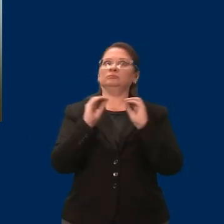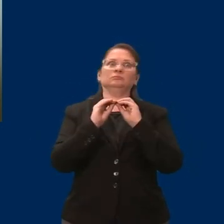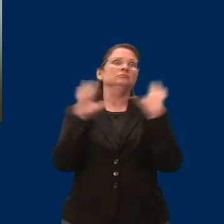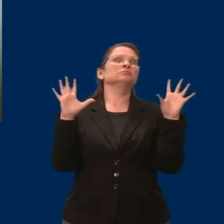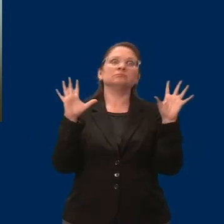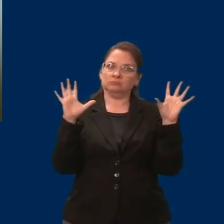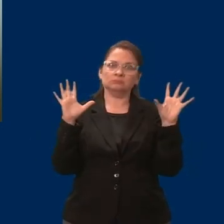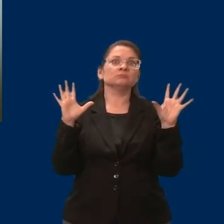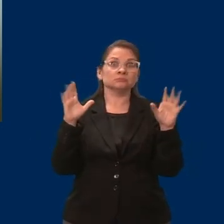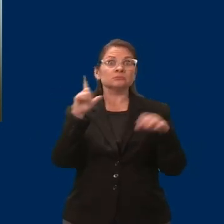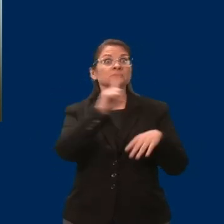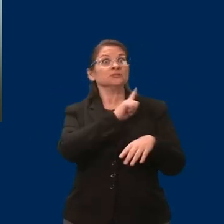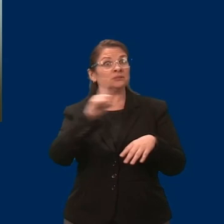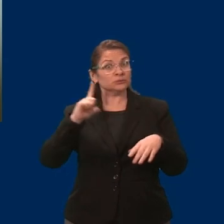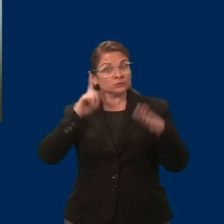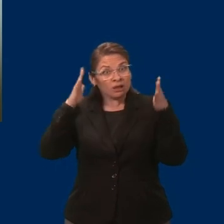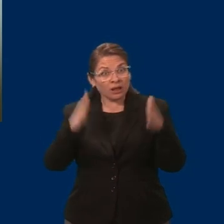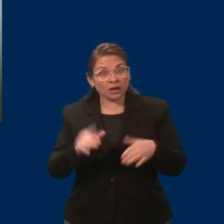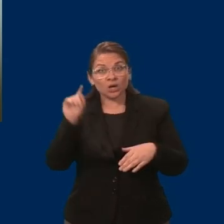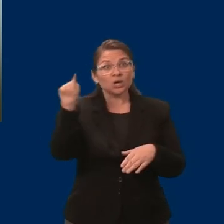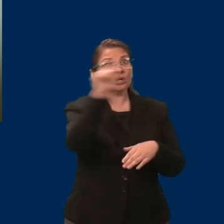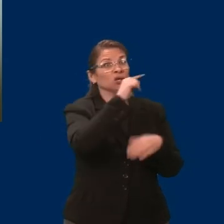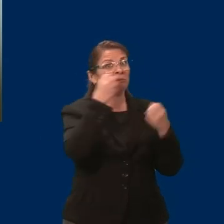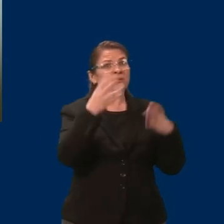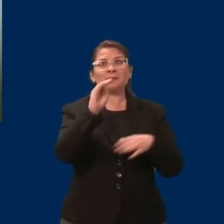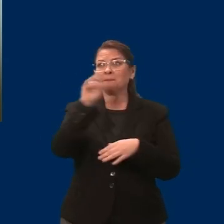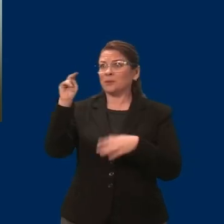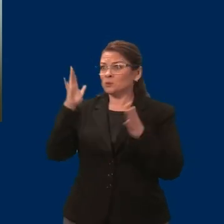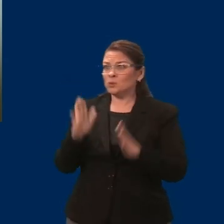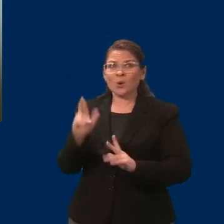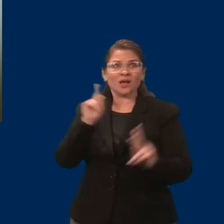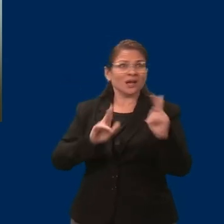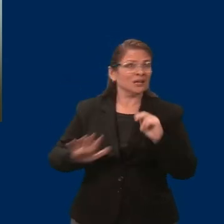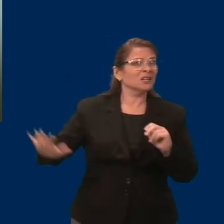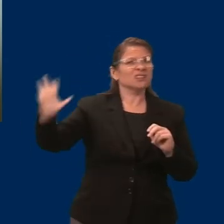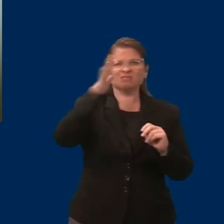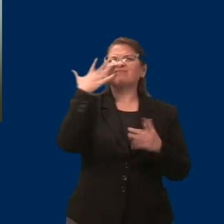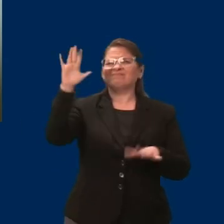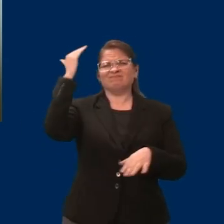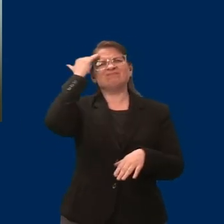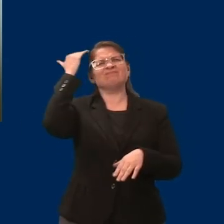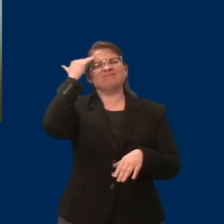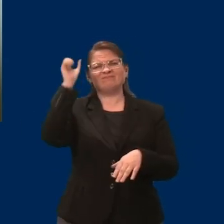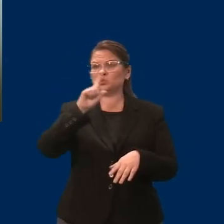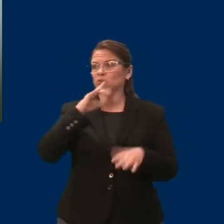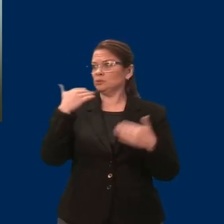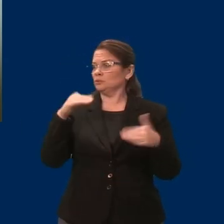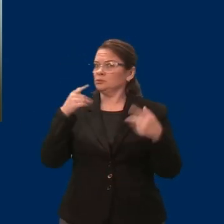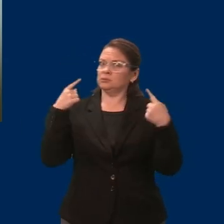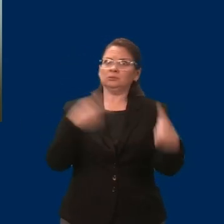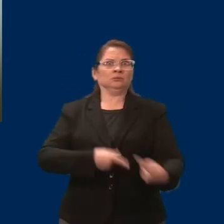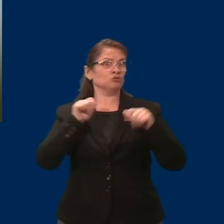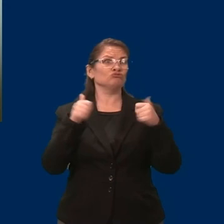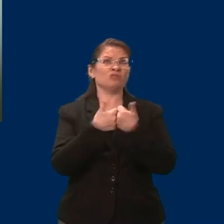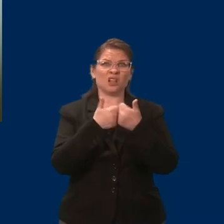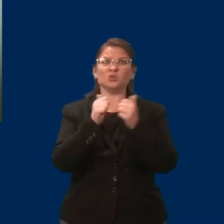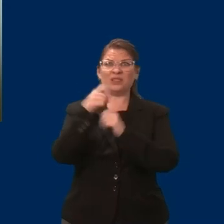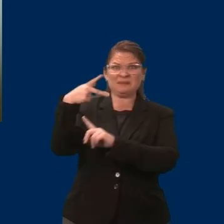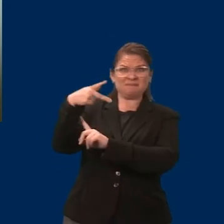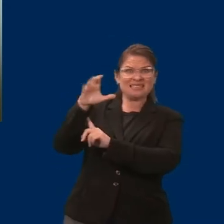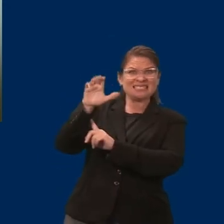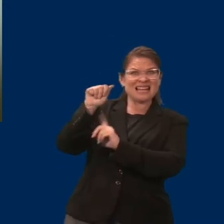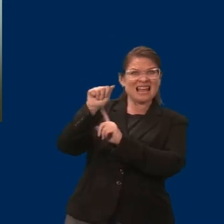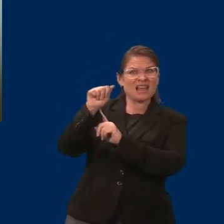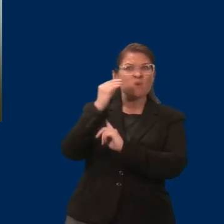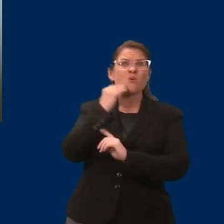think many, many Minnesotans realize the challenges that our home health care settings